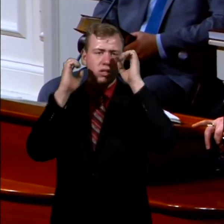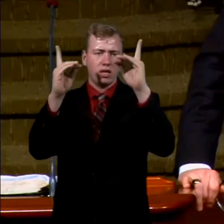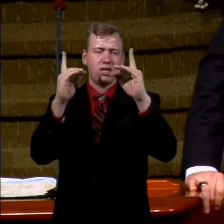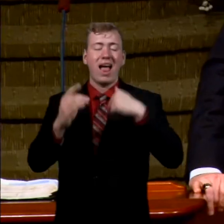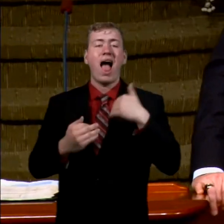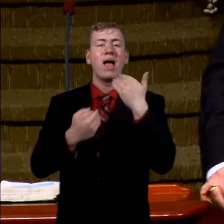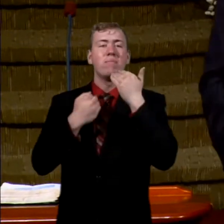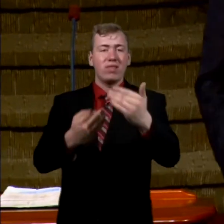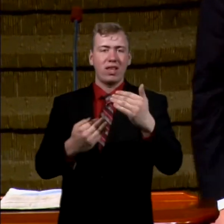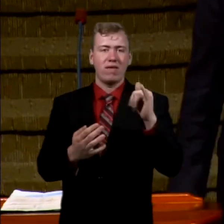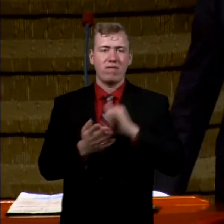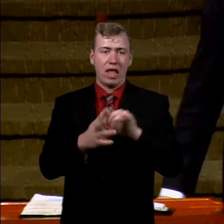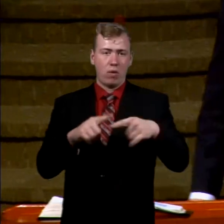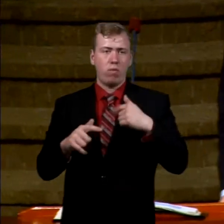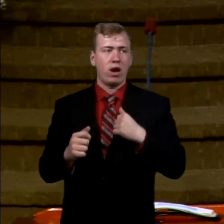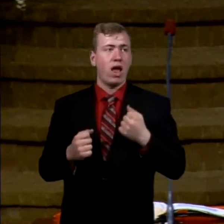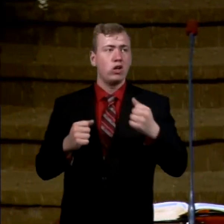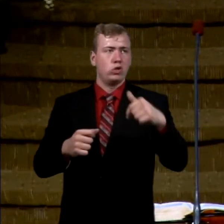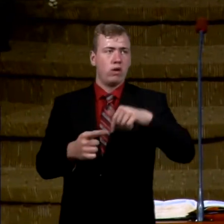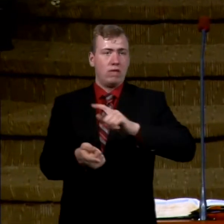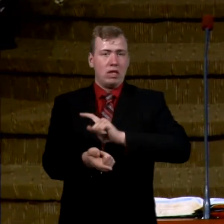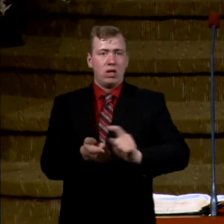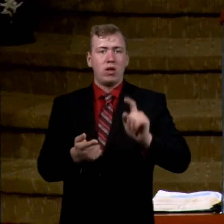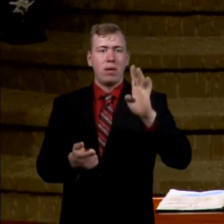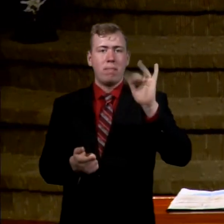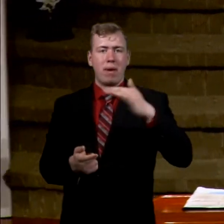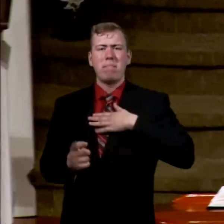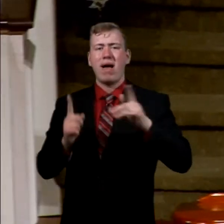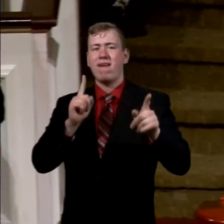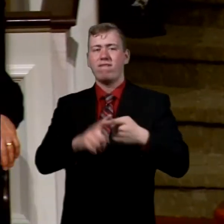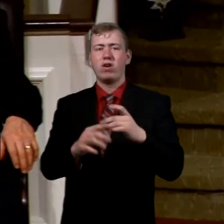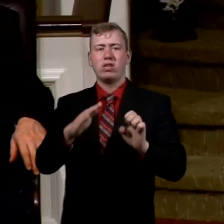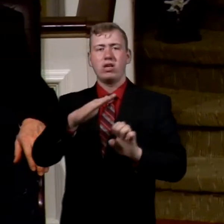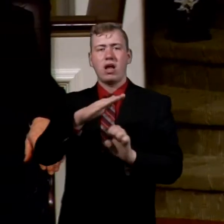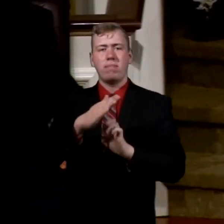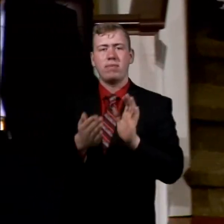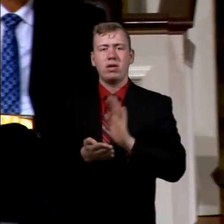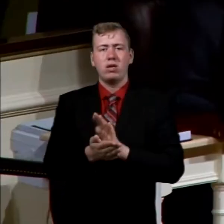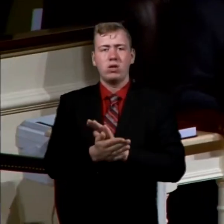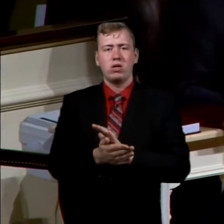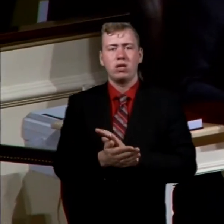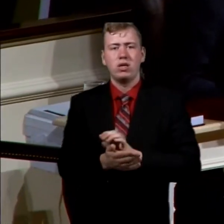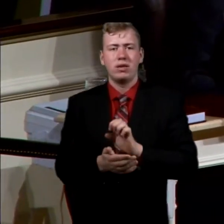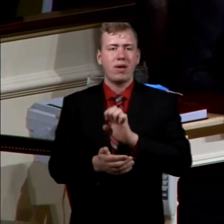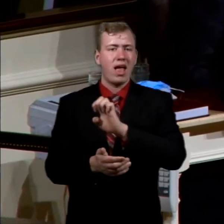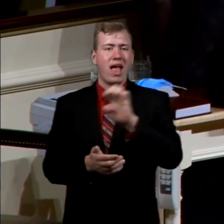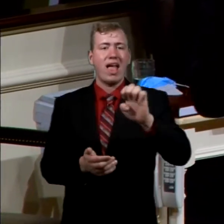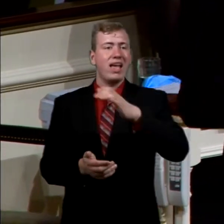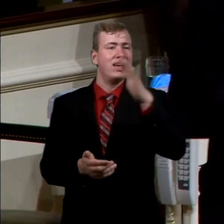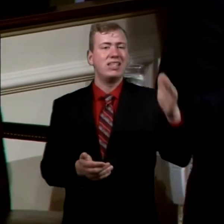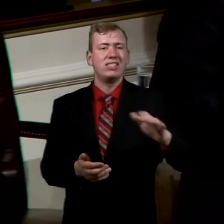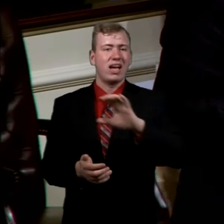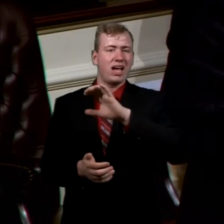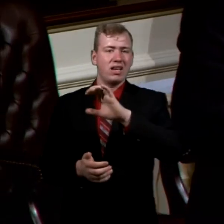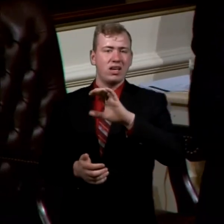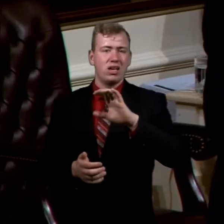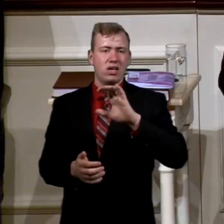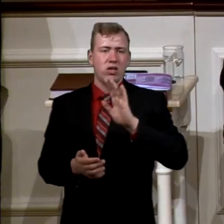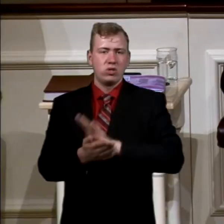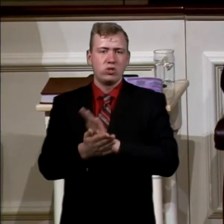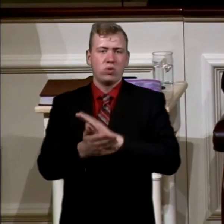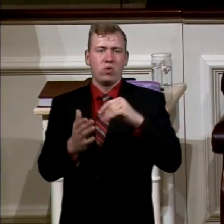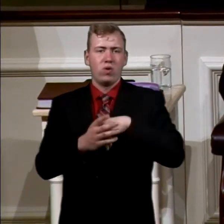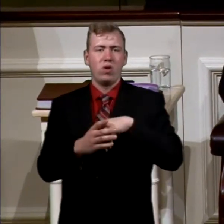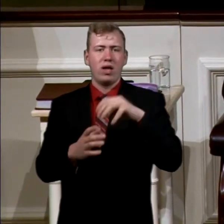I'm thankful that when I drove by this week by my first elementary school, Eastside School in Picayune, Mississippi,